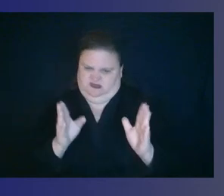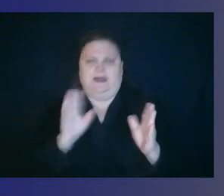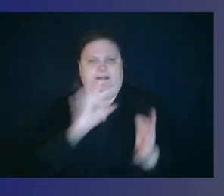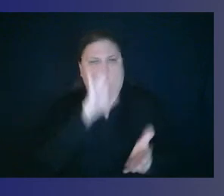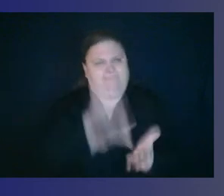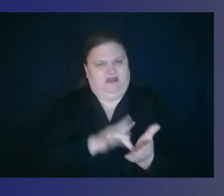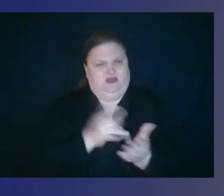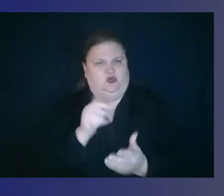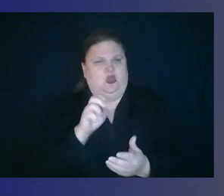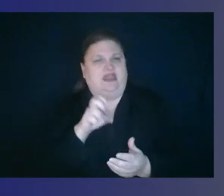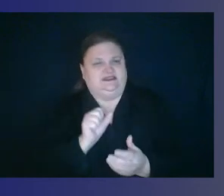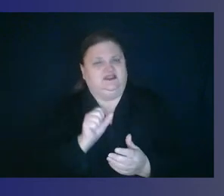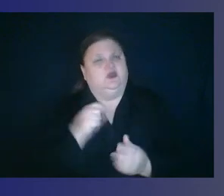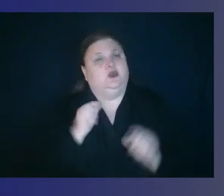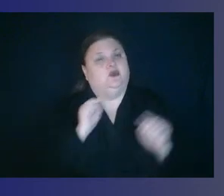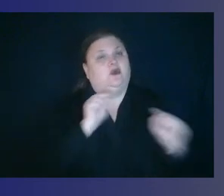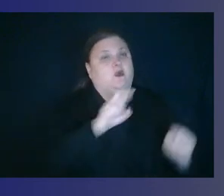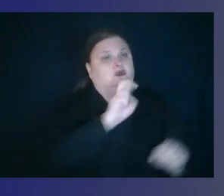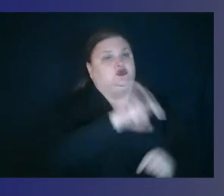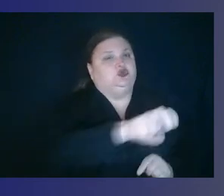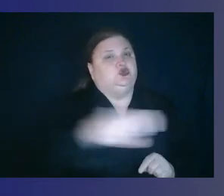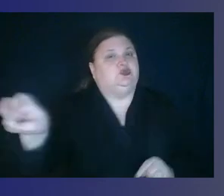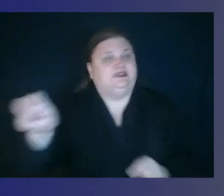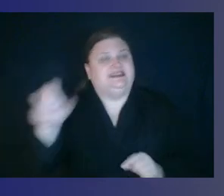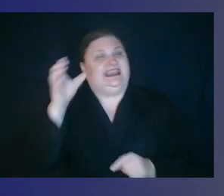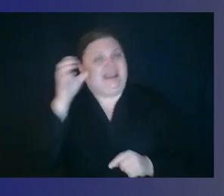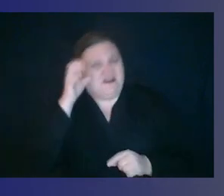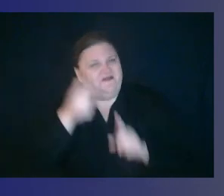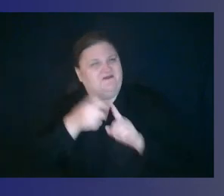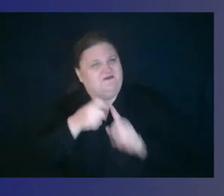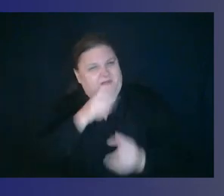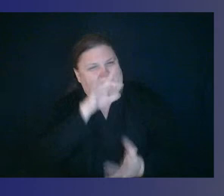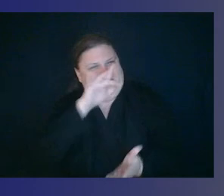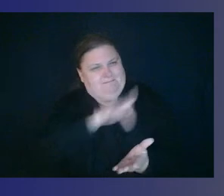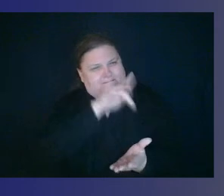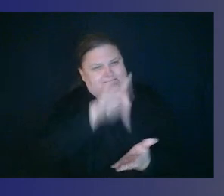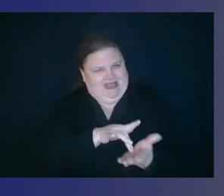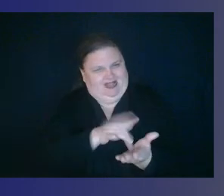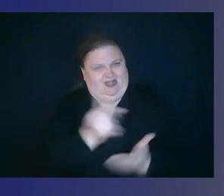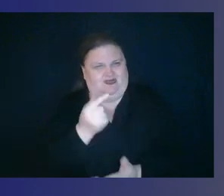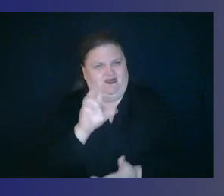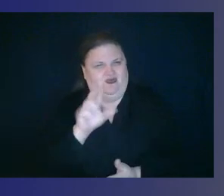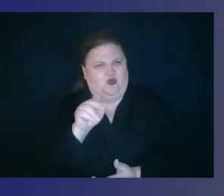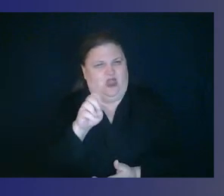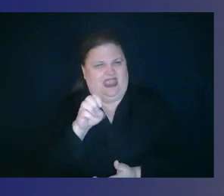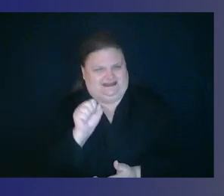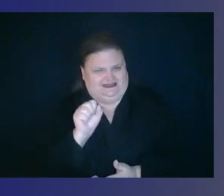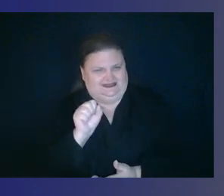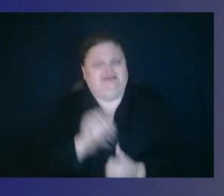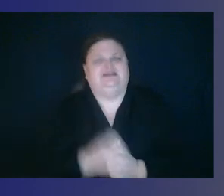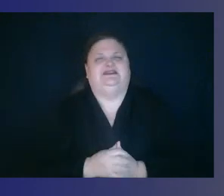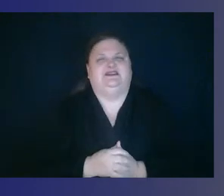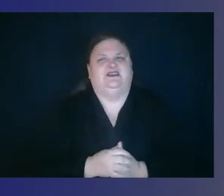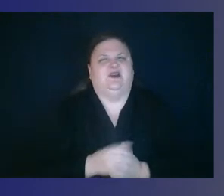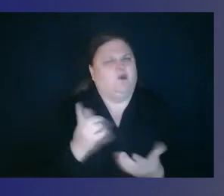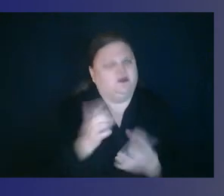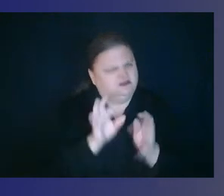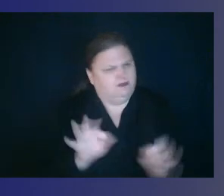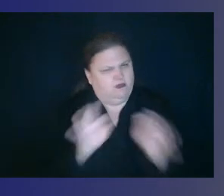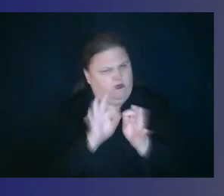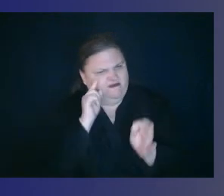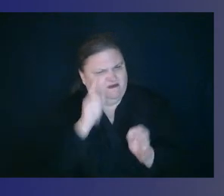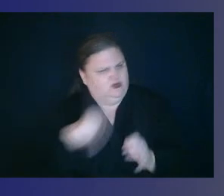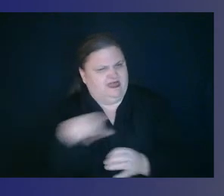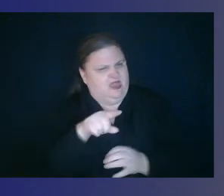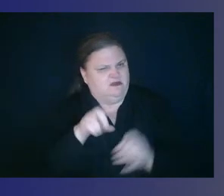and hear from middle grade students like Annabelle say, what's important to them during this often awkward time that they want out of